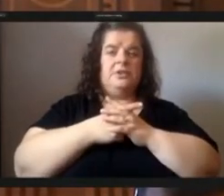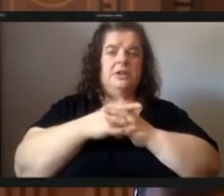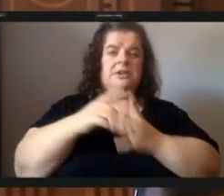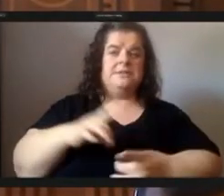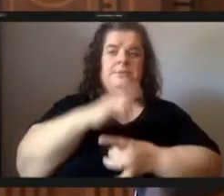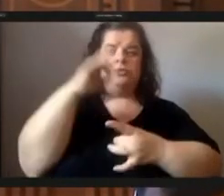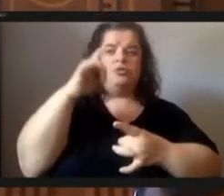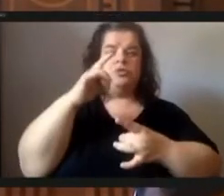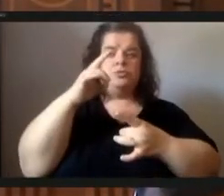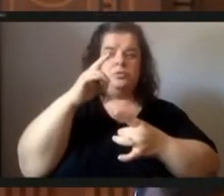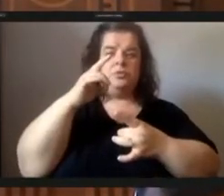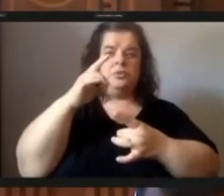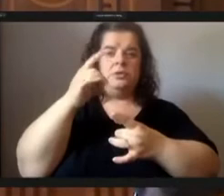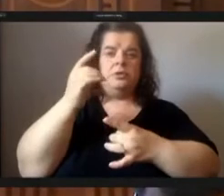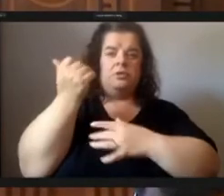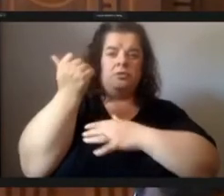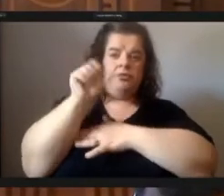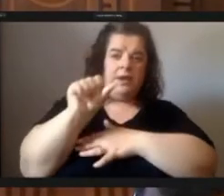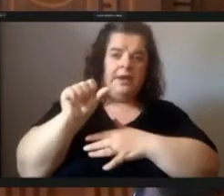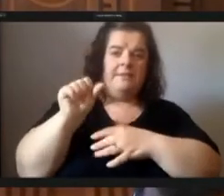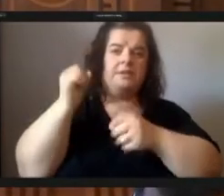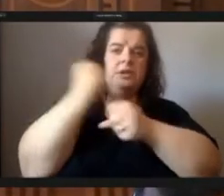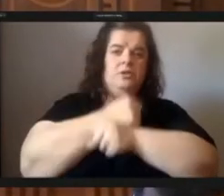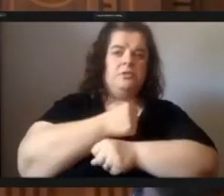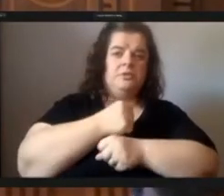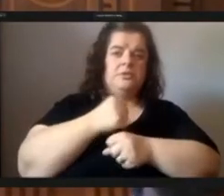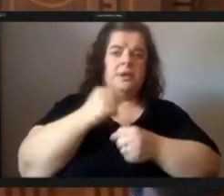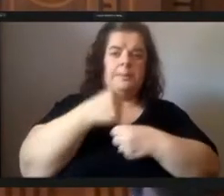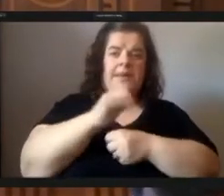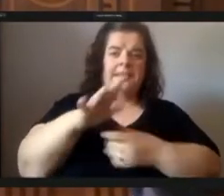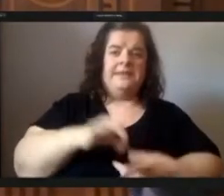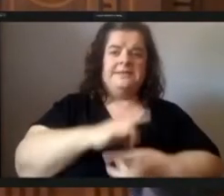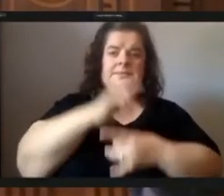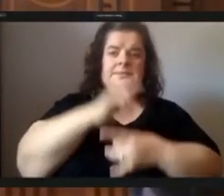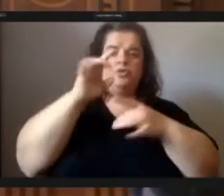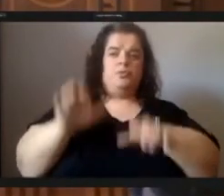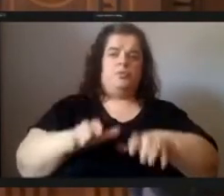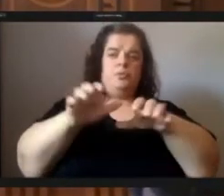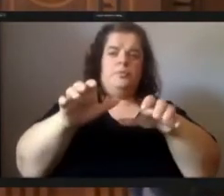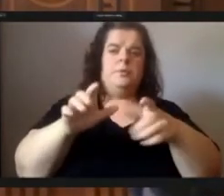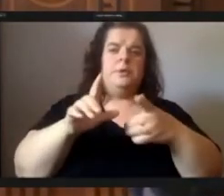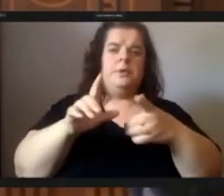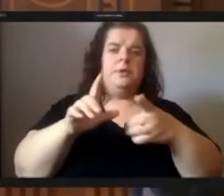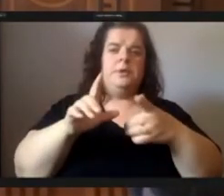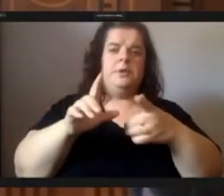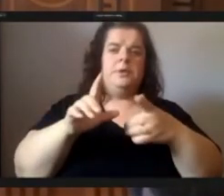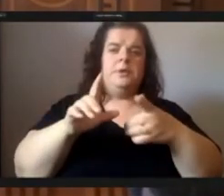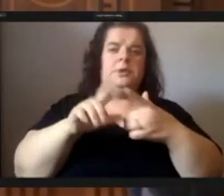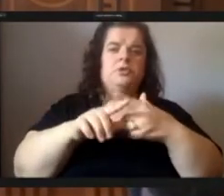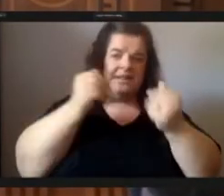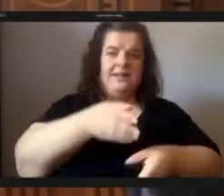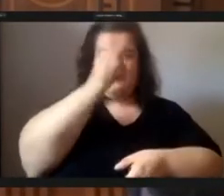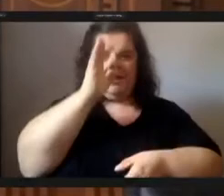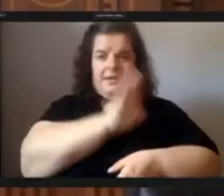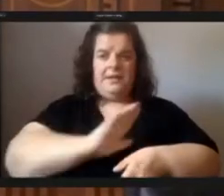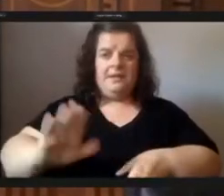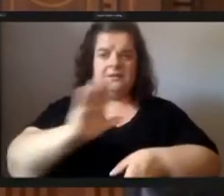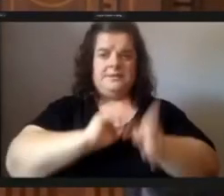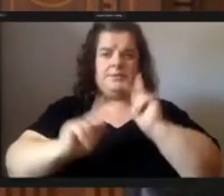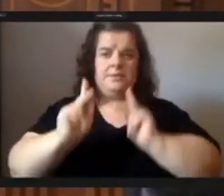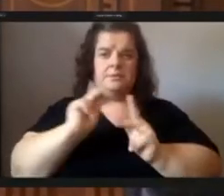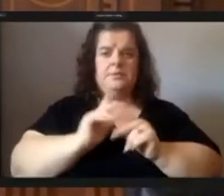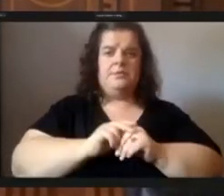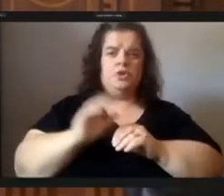make that spiritual movement to feed god's people and do so without